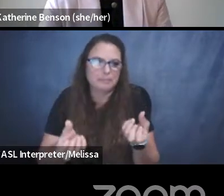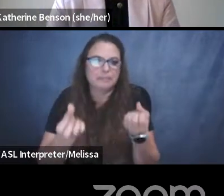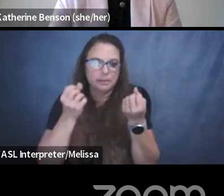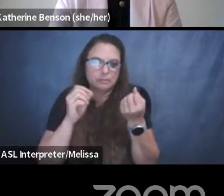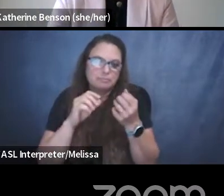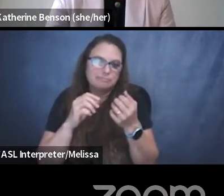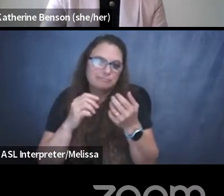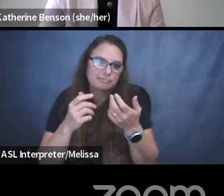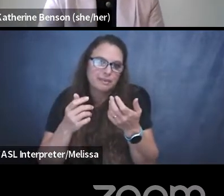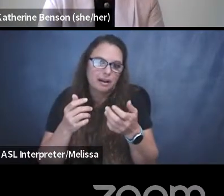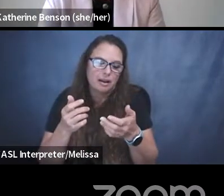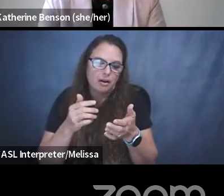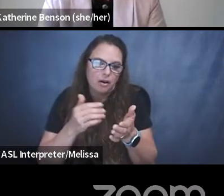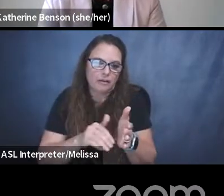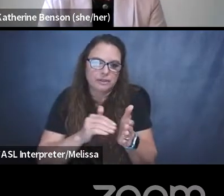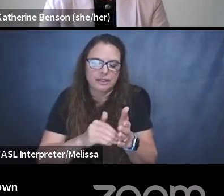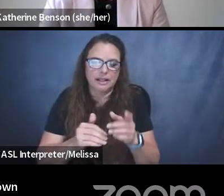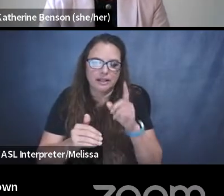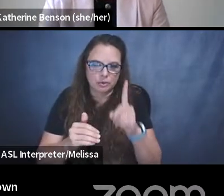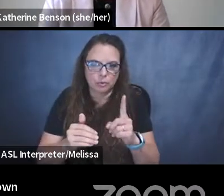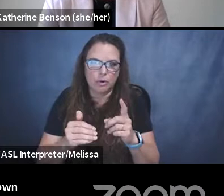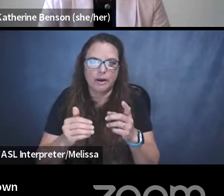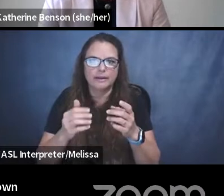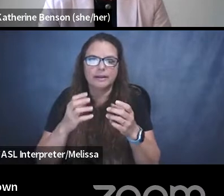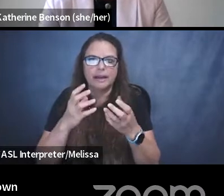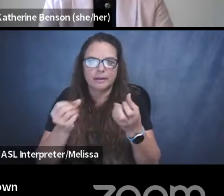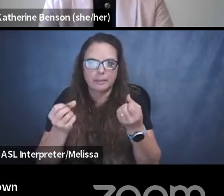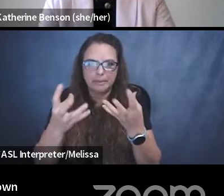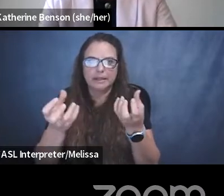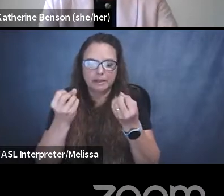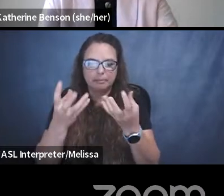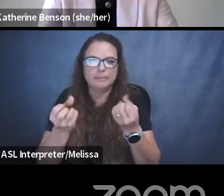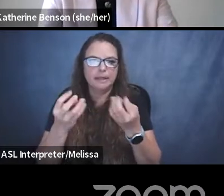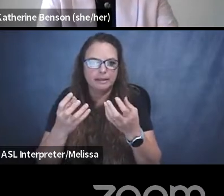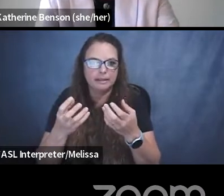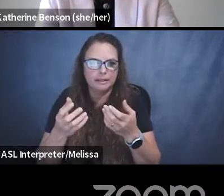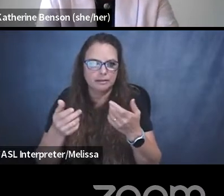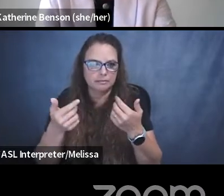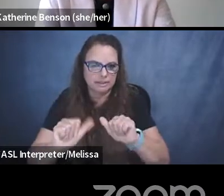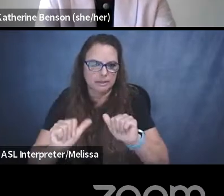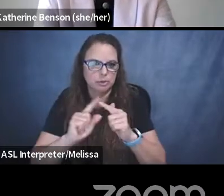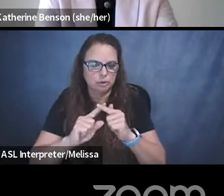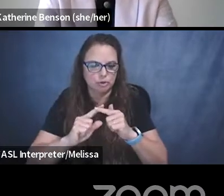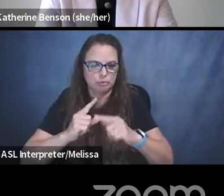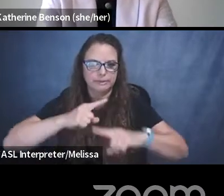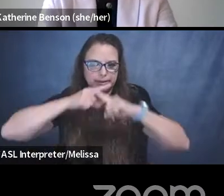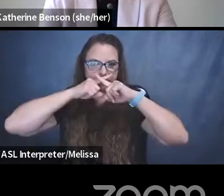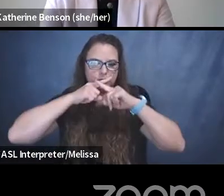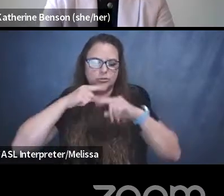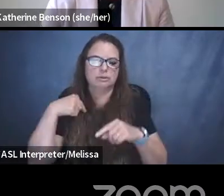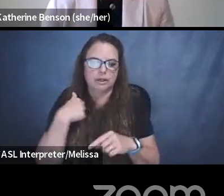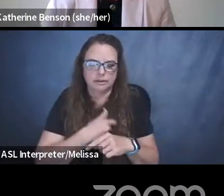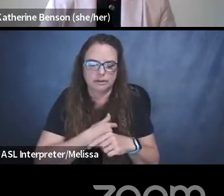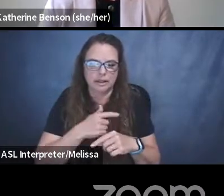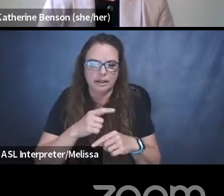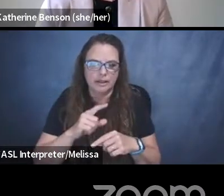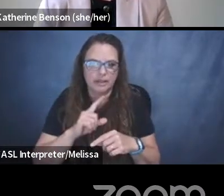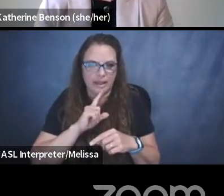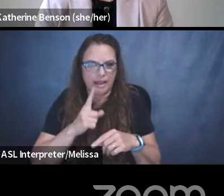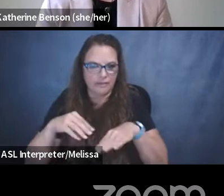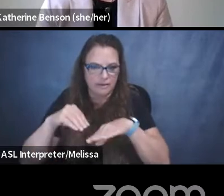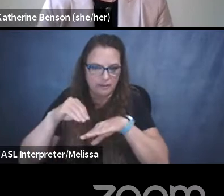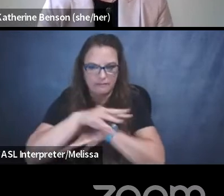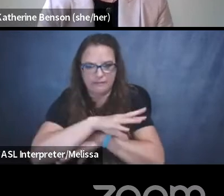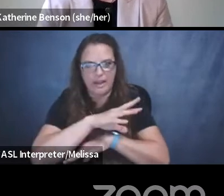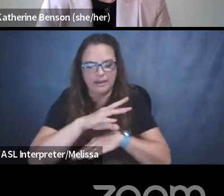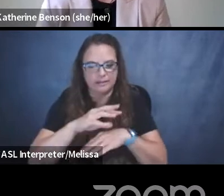instances of attempted censorship was that there was a chilling effect imposed, and that's